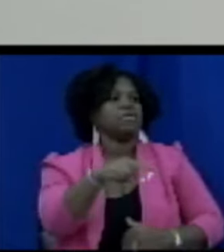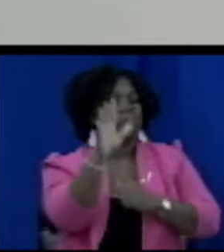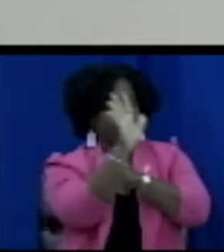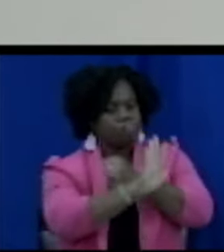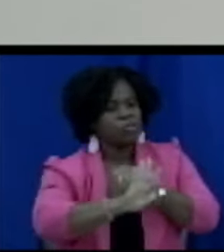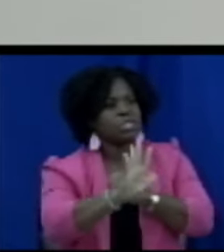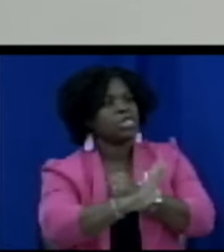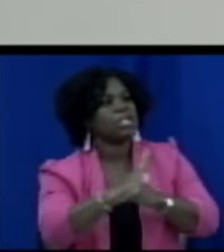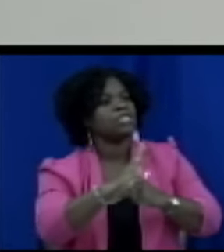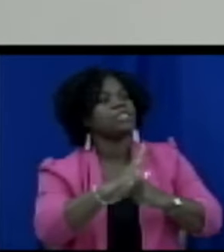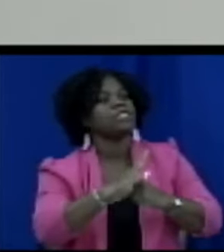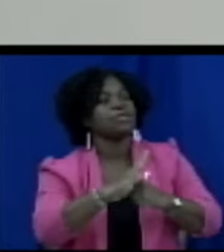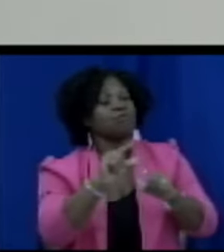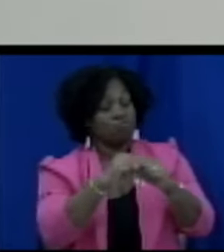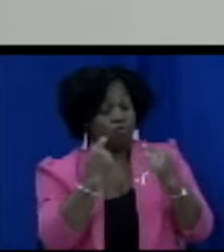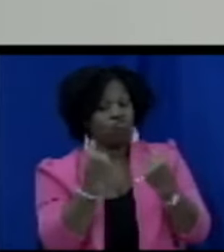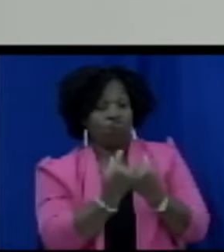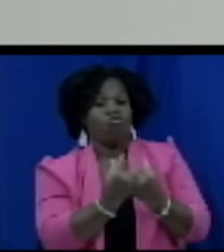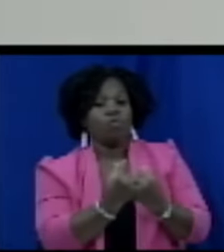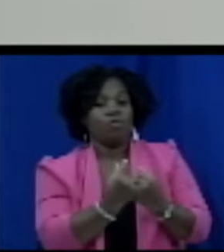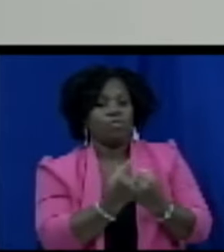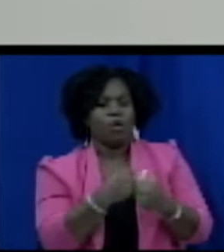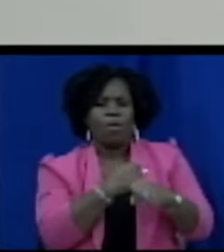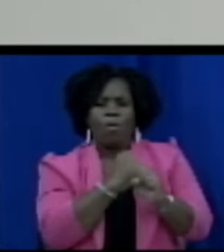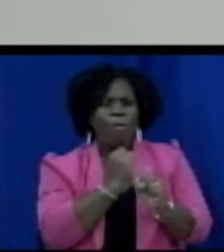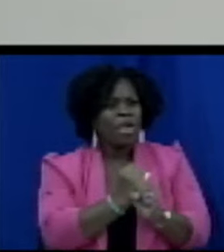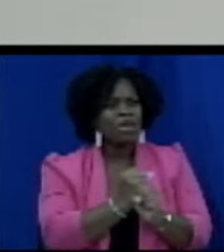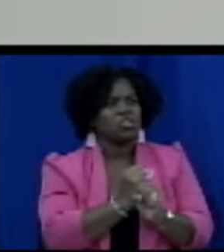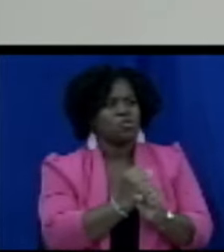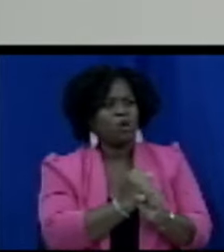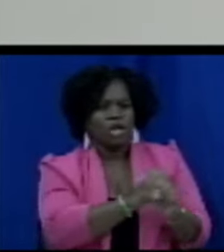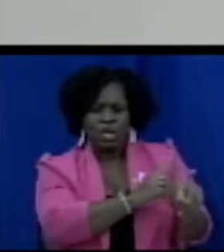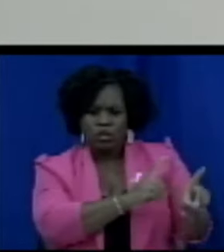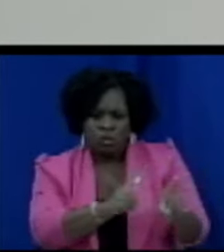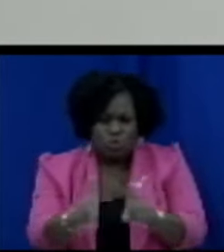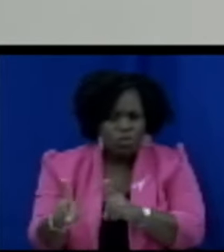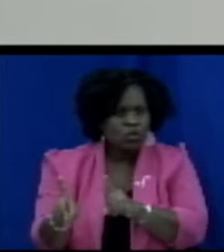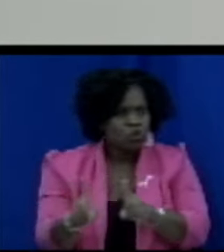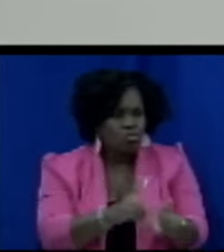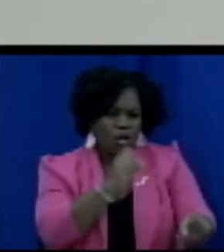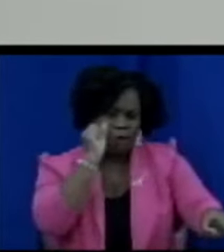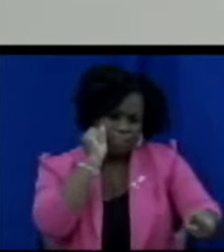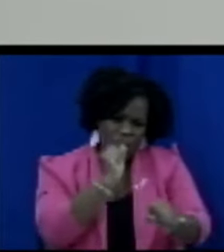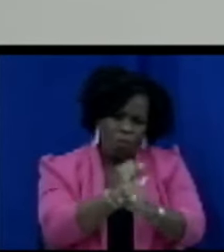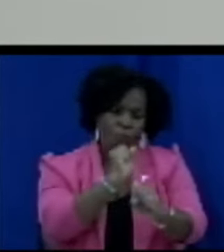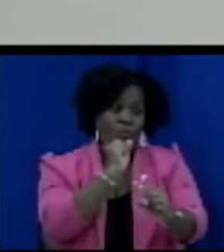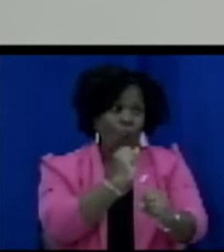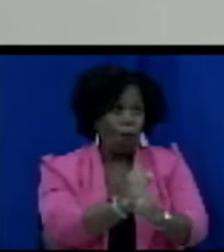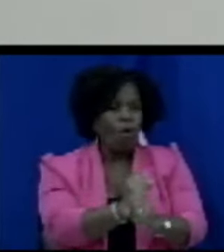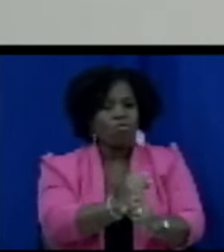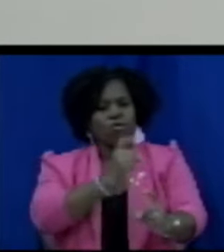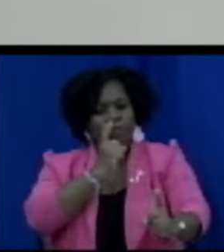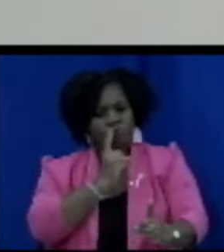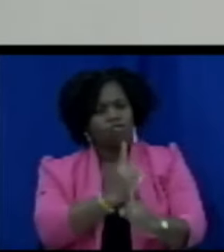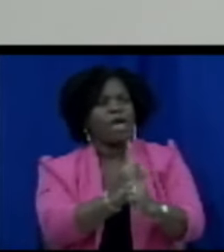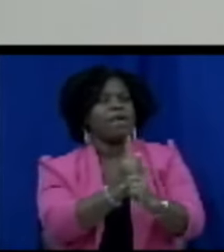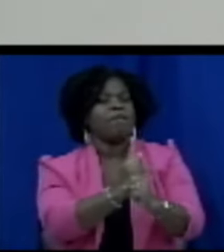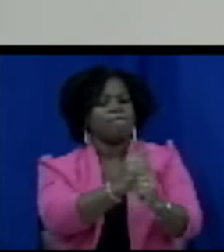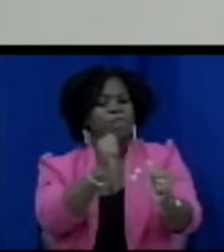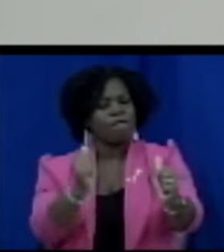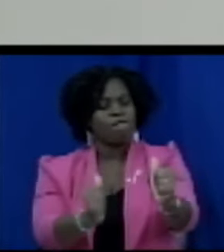the legislation we heard we that the board can be a quasi court